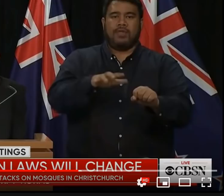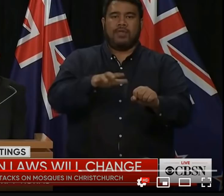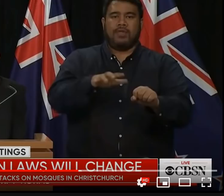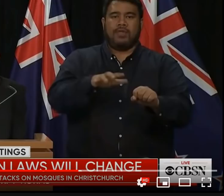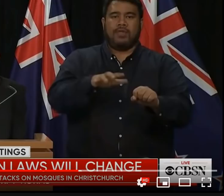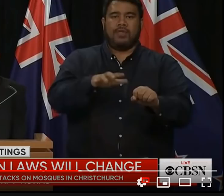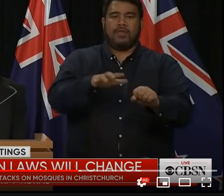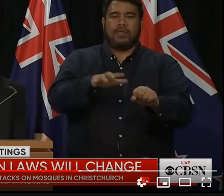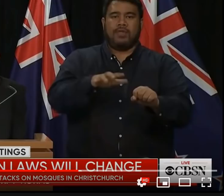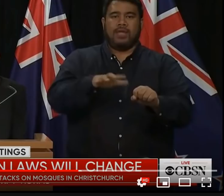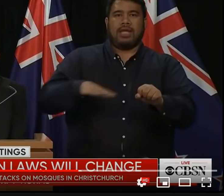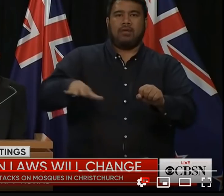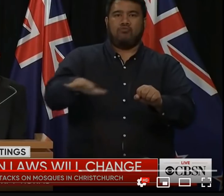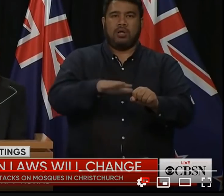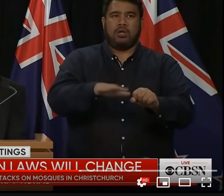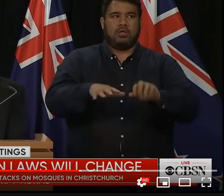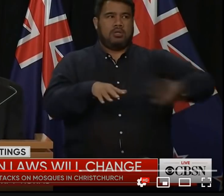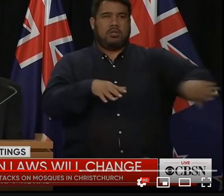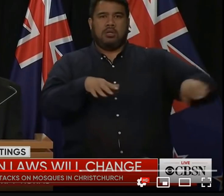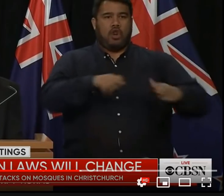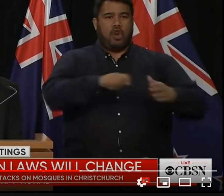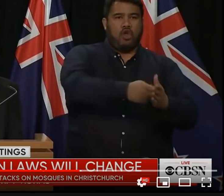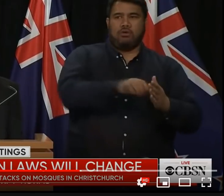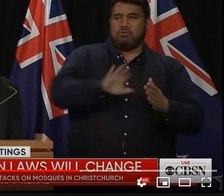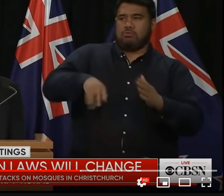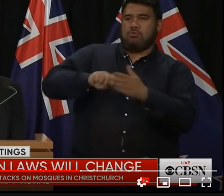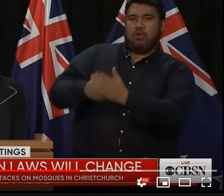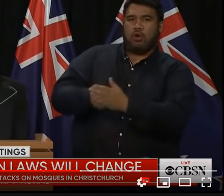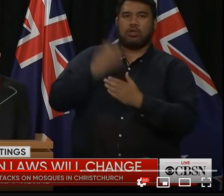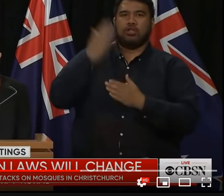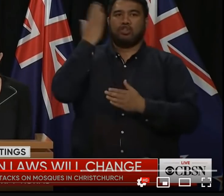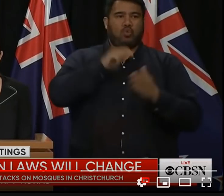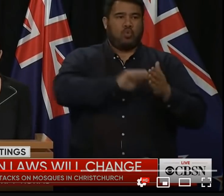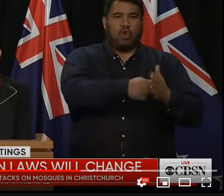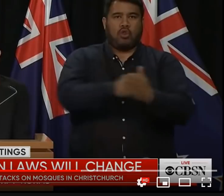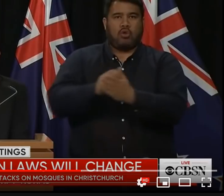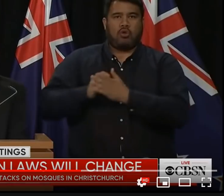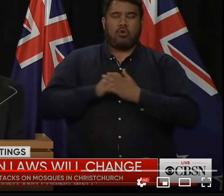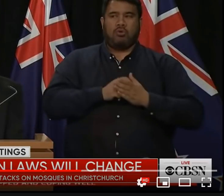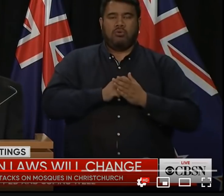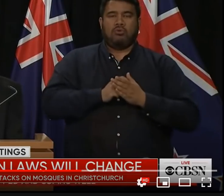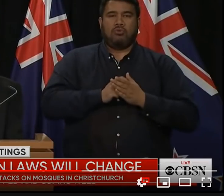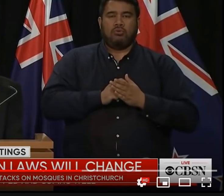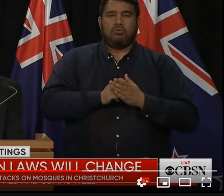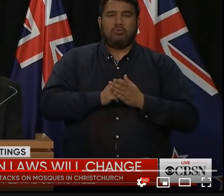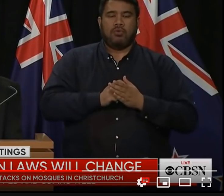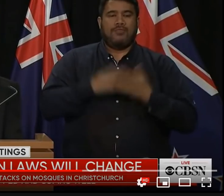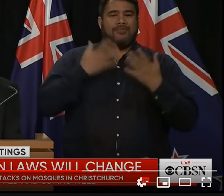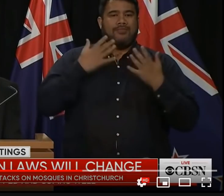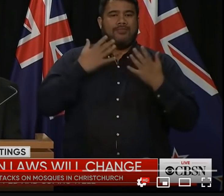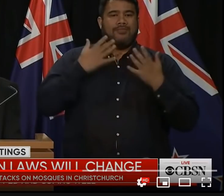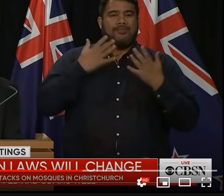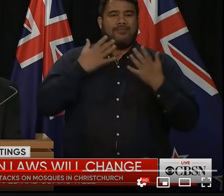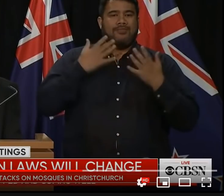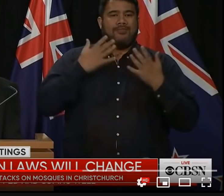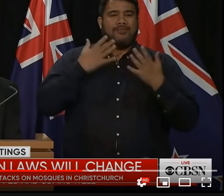feel no guilt this is being locked down police made arrests swiftly